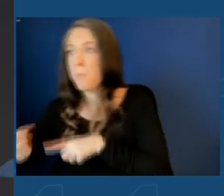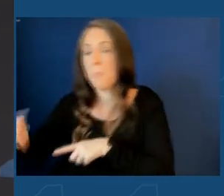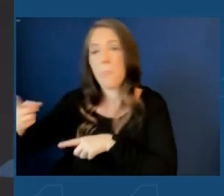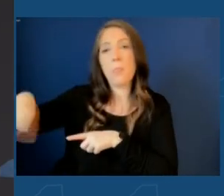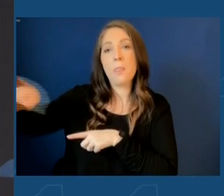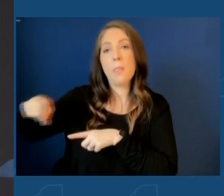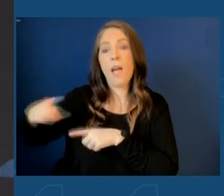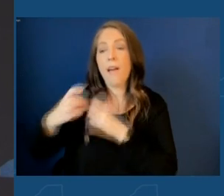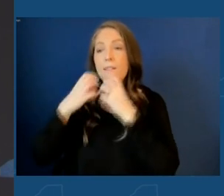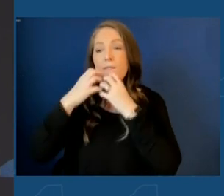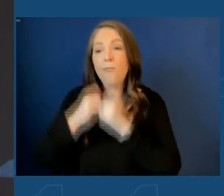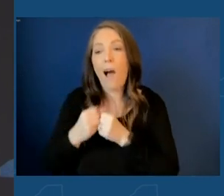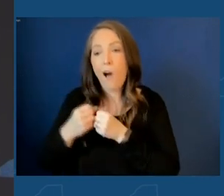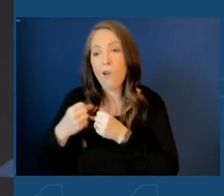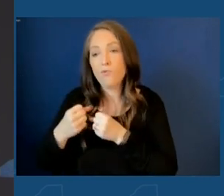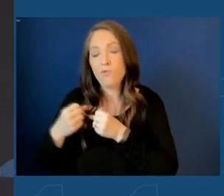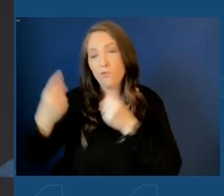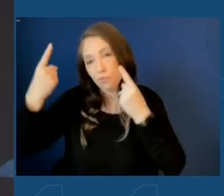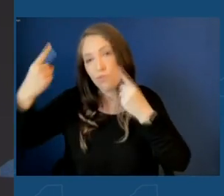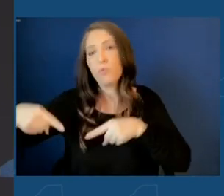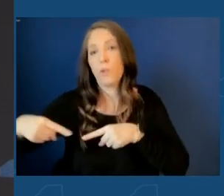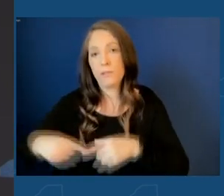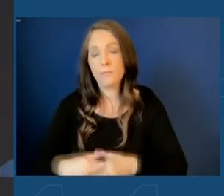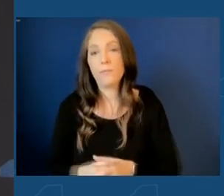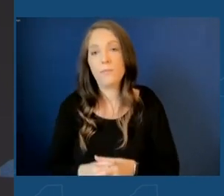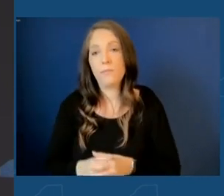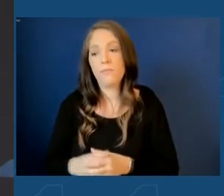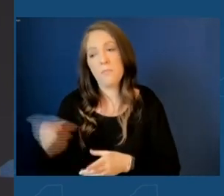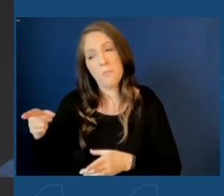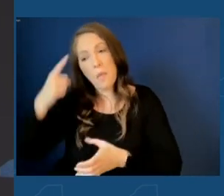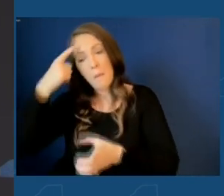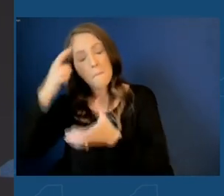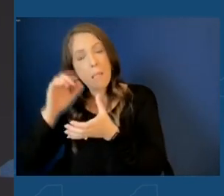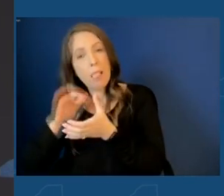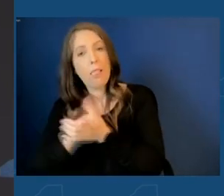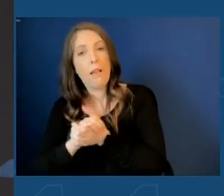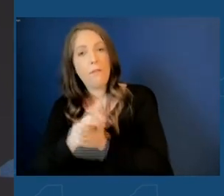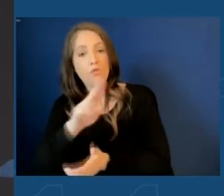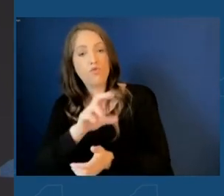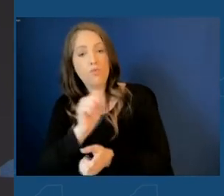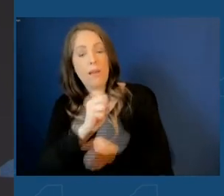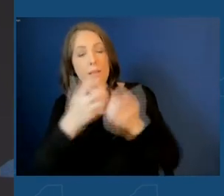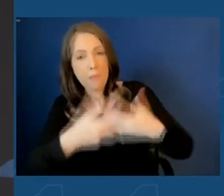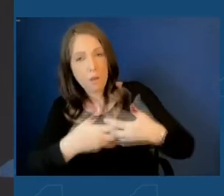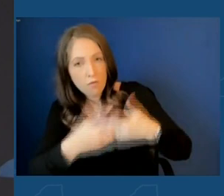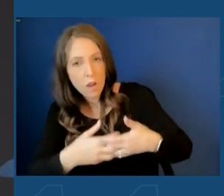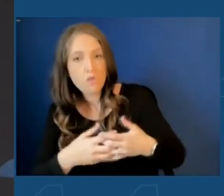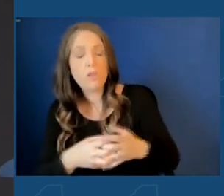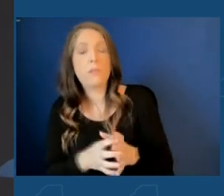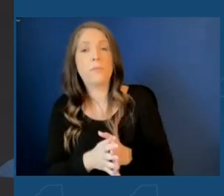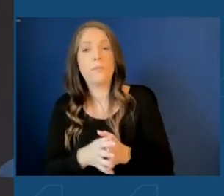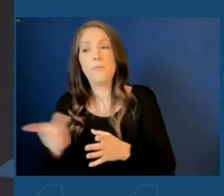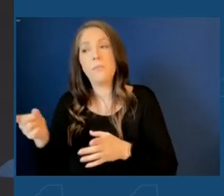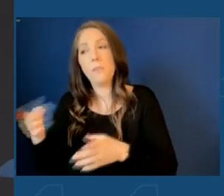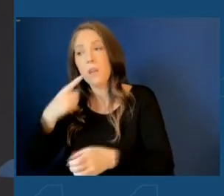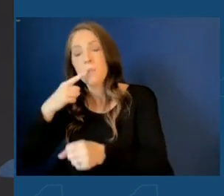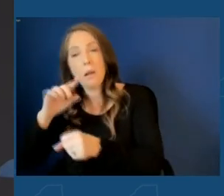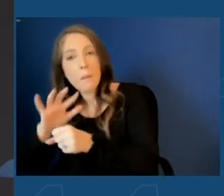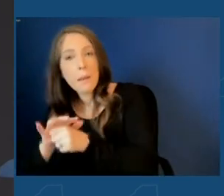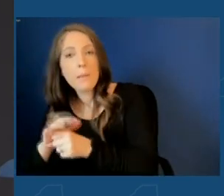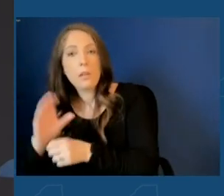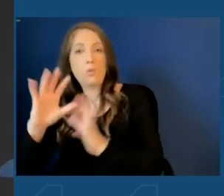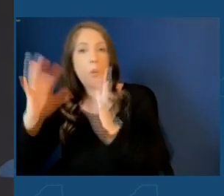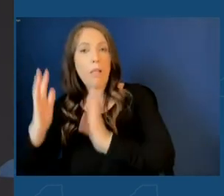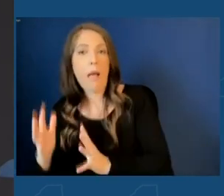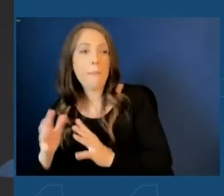our values. A belief in U.S. manufacturing and innovation, a commitment to climate, equity,